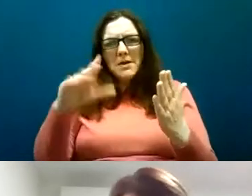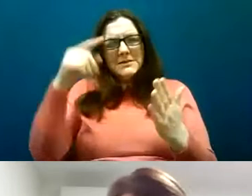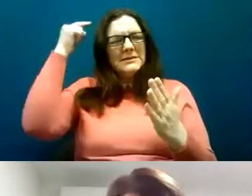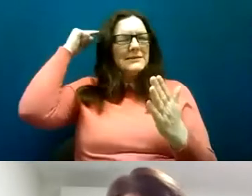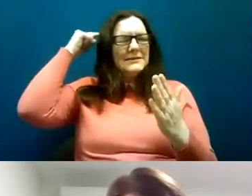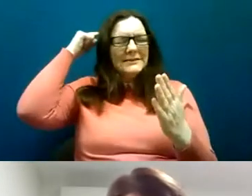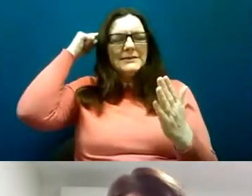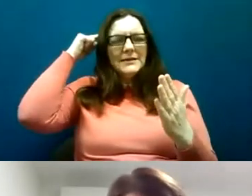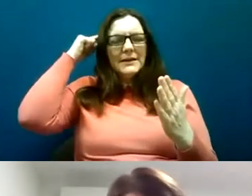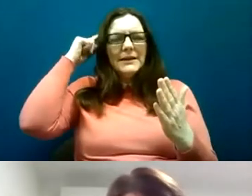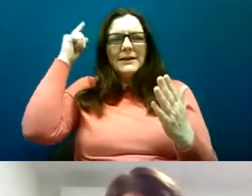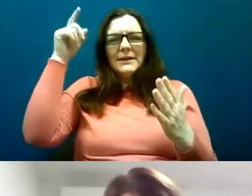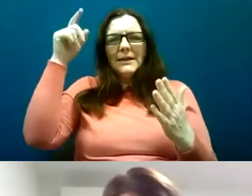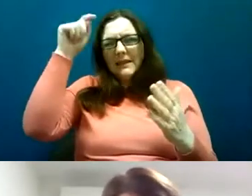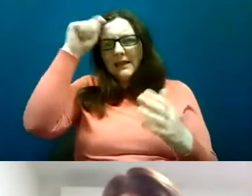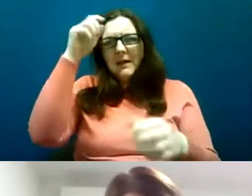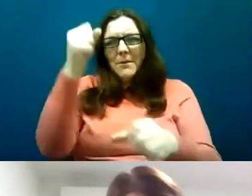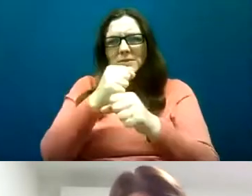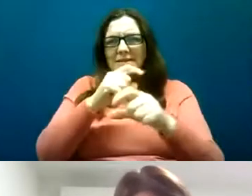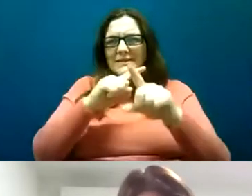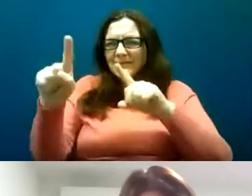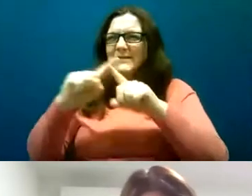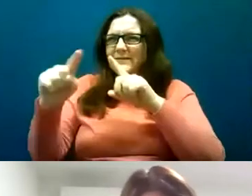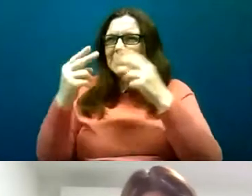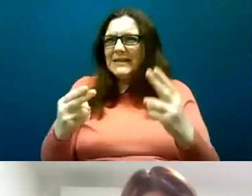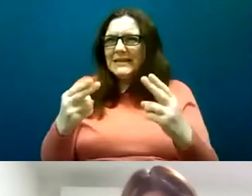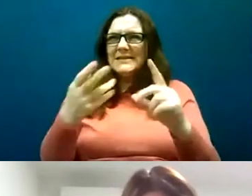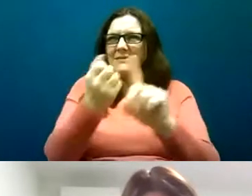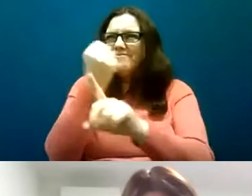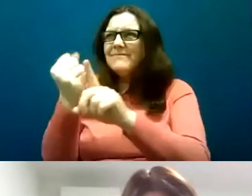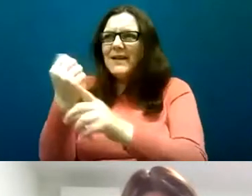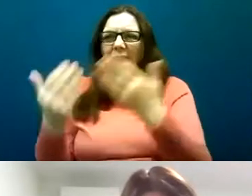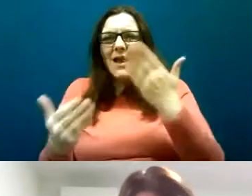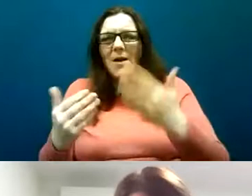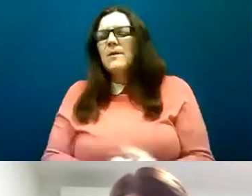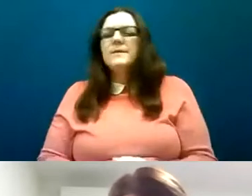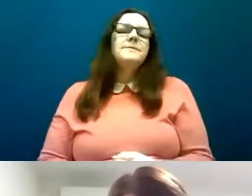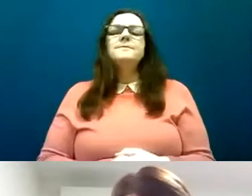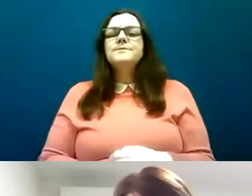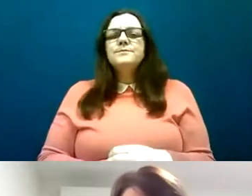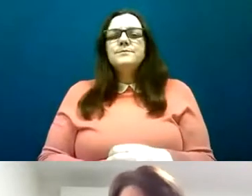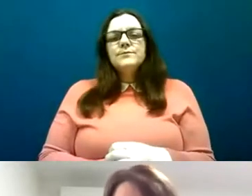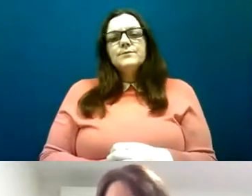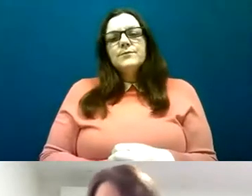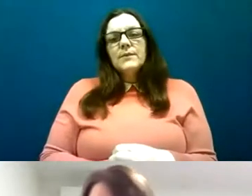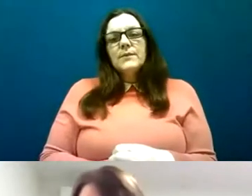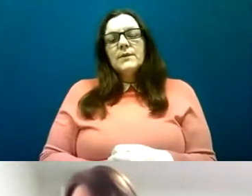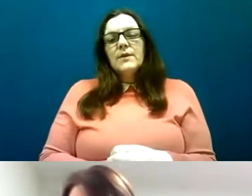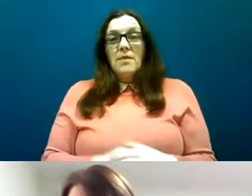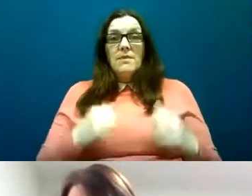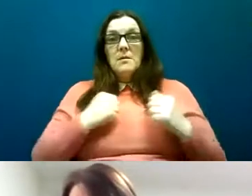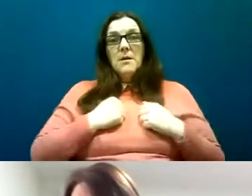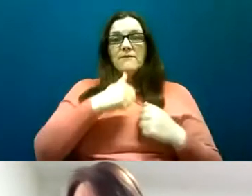board those particular facets so I suppose those would be sort of initial views